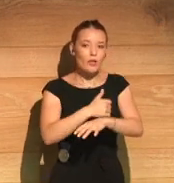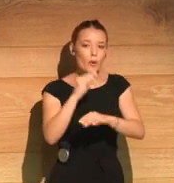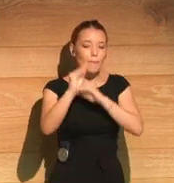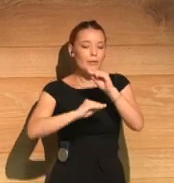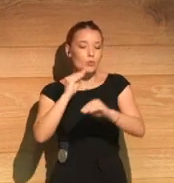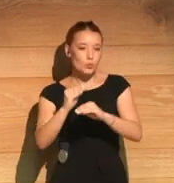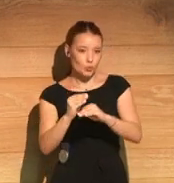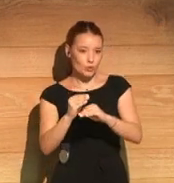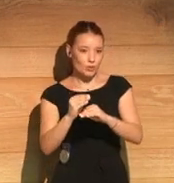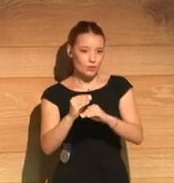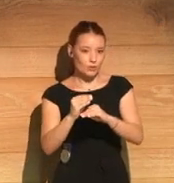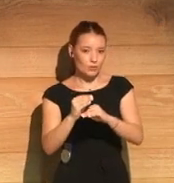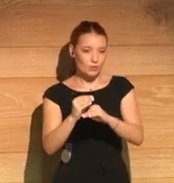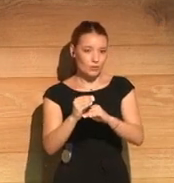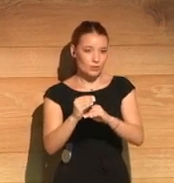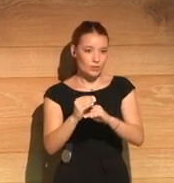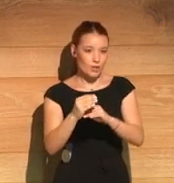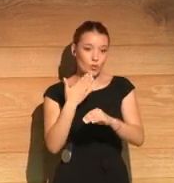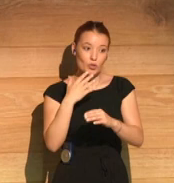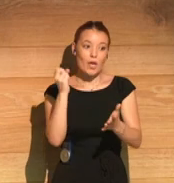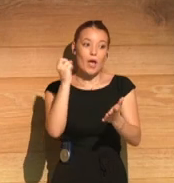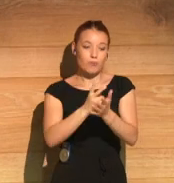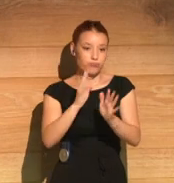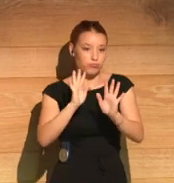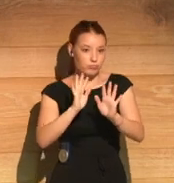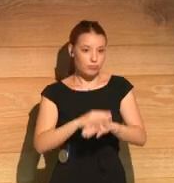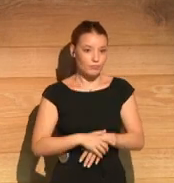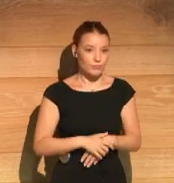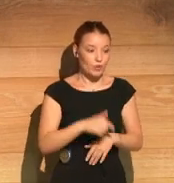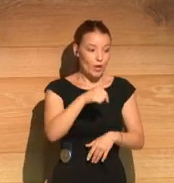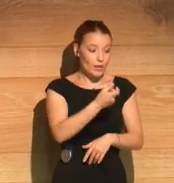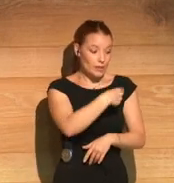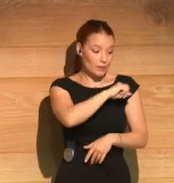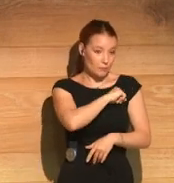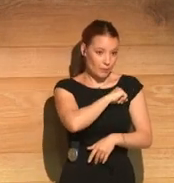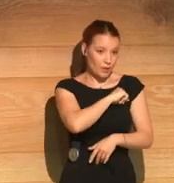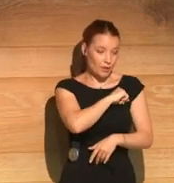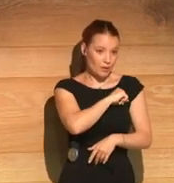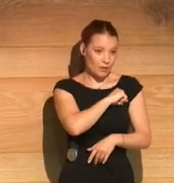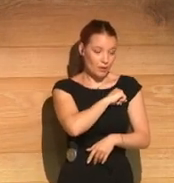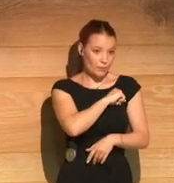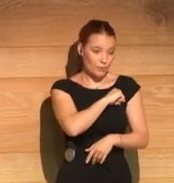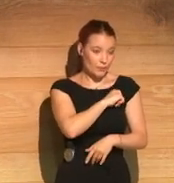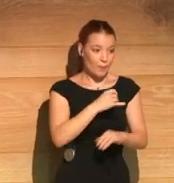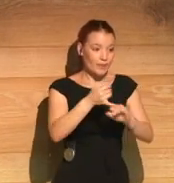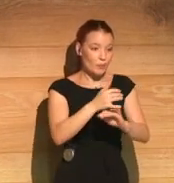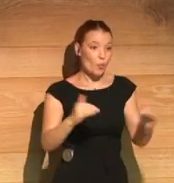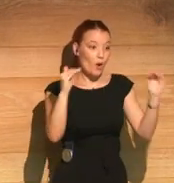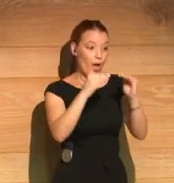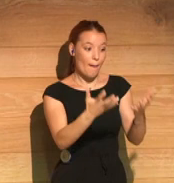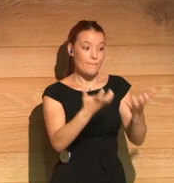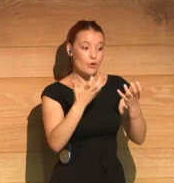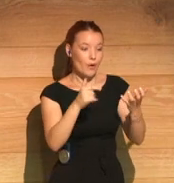asking citizens, which makes this decision even more valuable. because in Spain, when